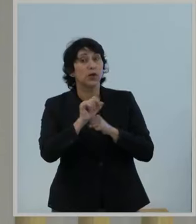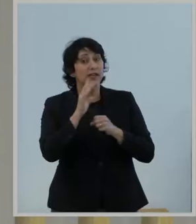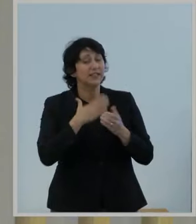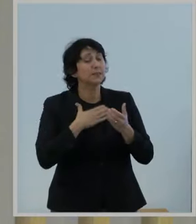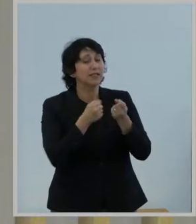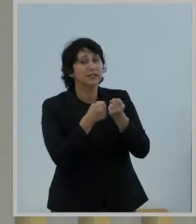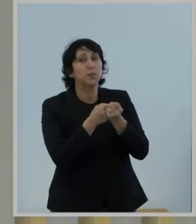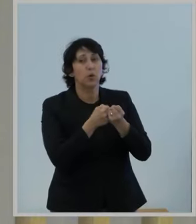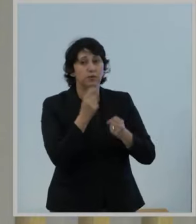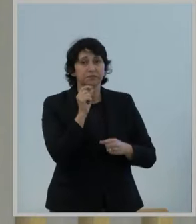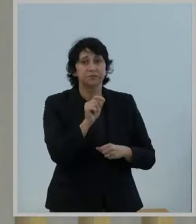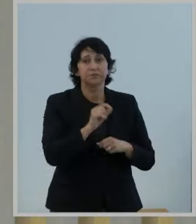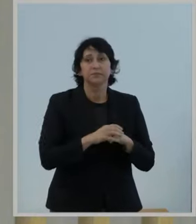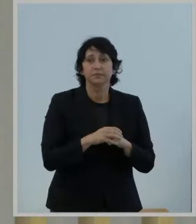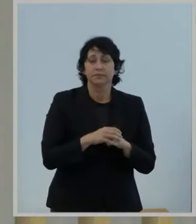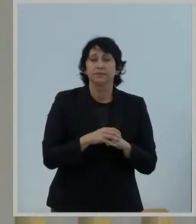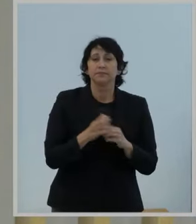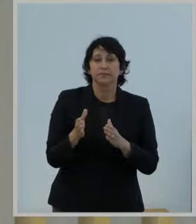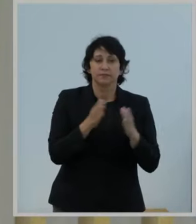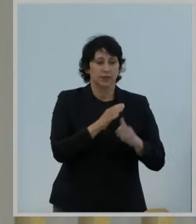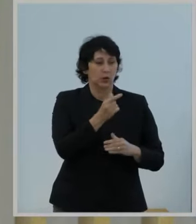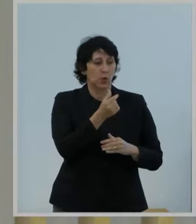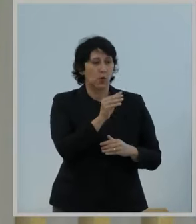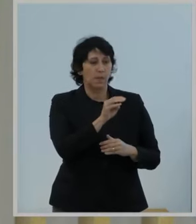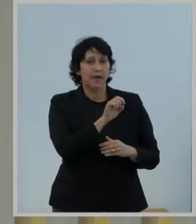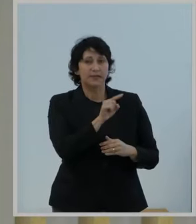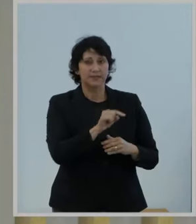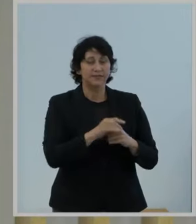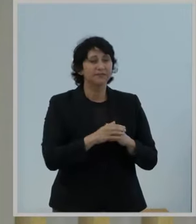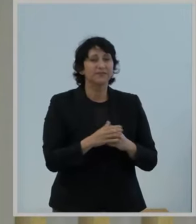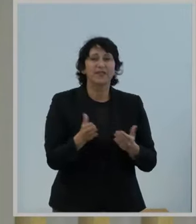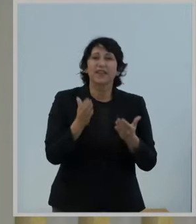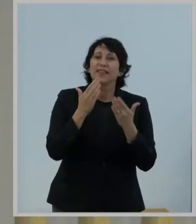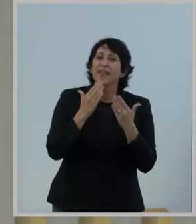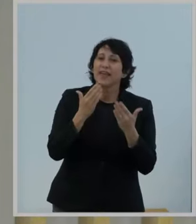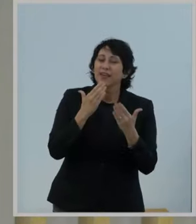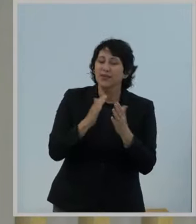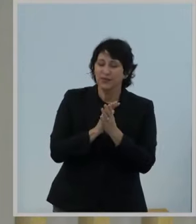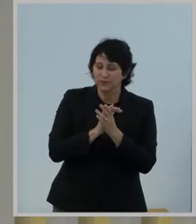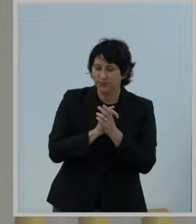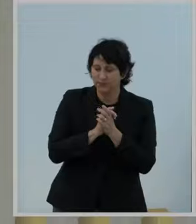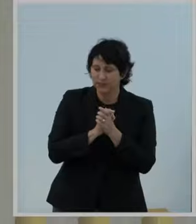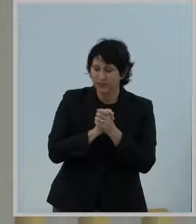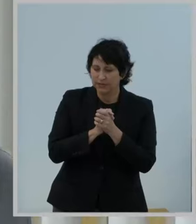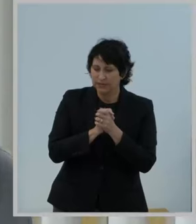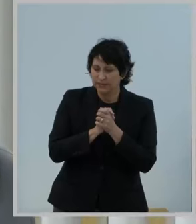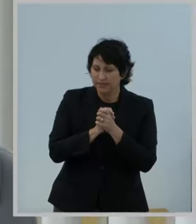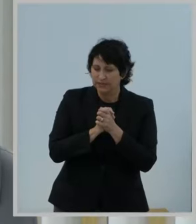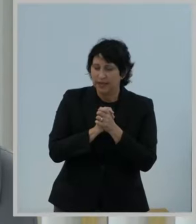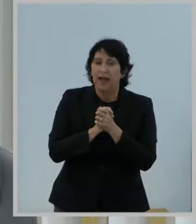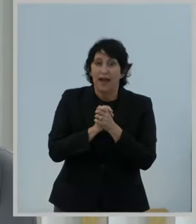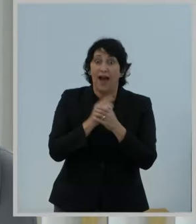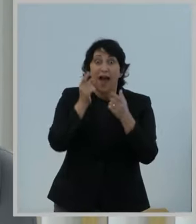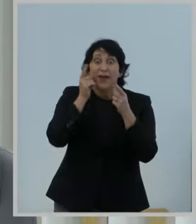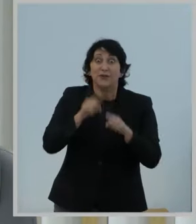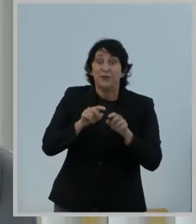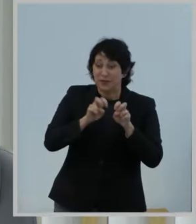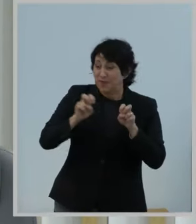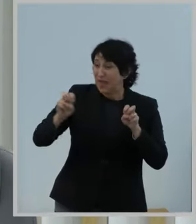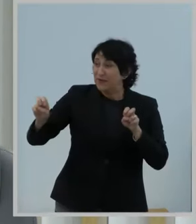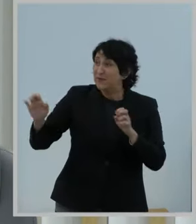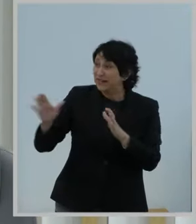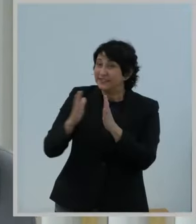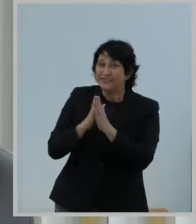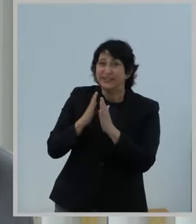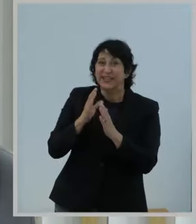support. Commissioner Gomez. Thank you. I agree with everyone who has spoken